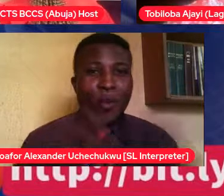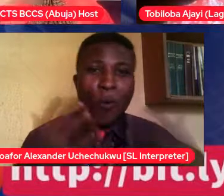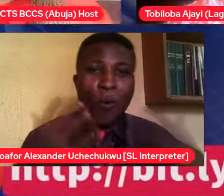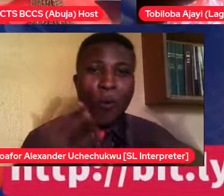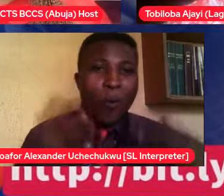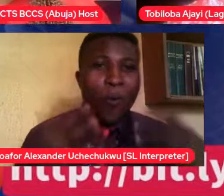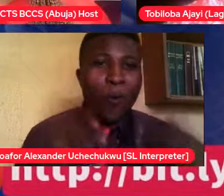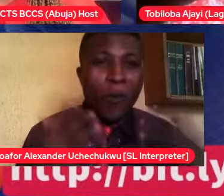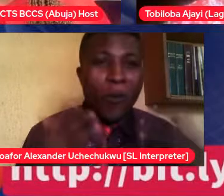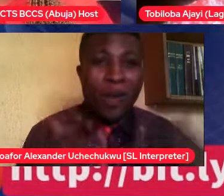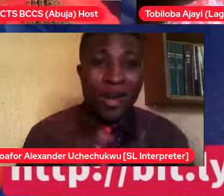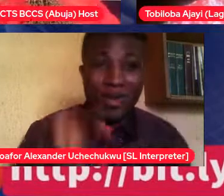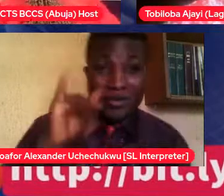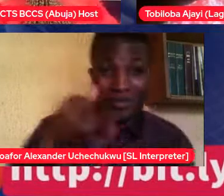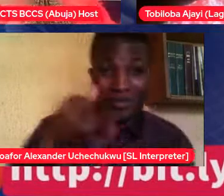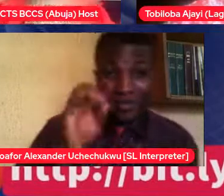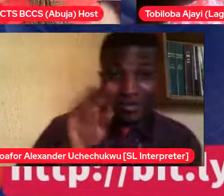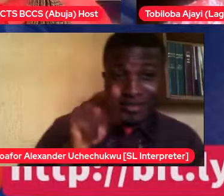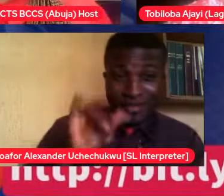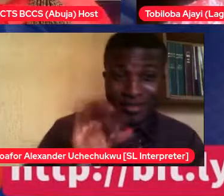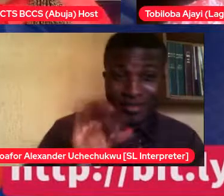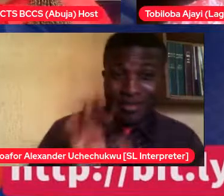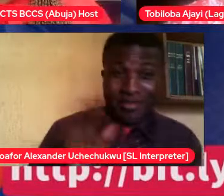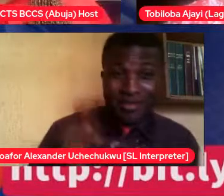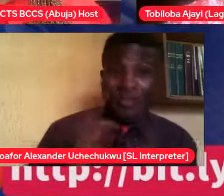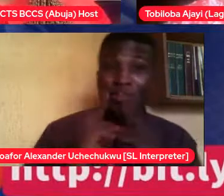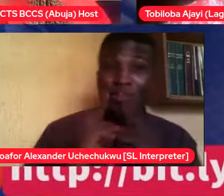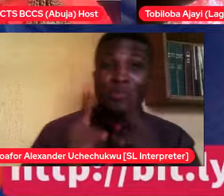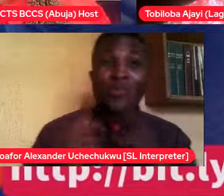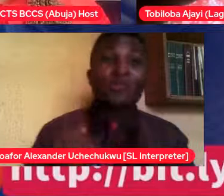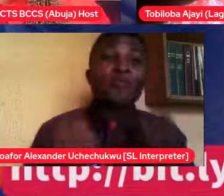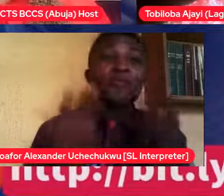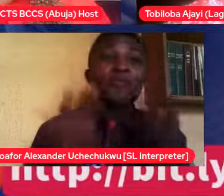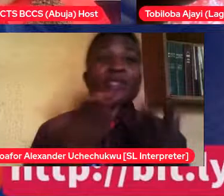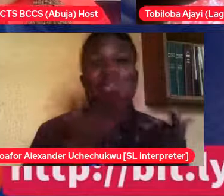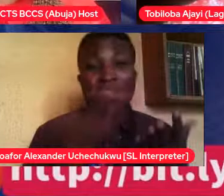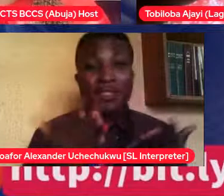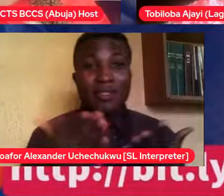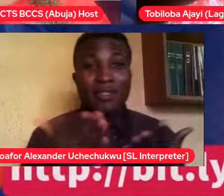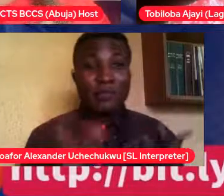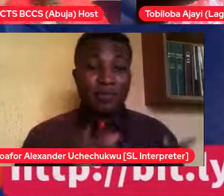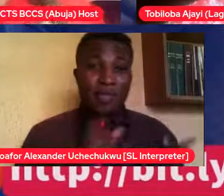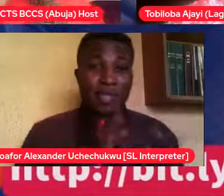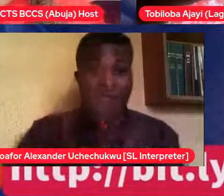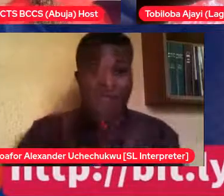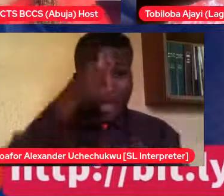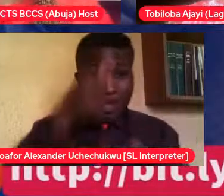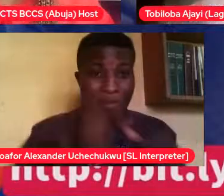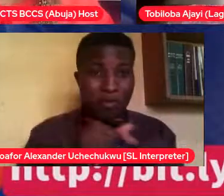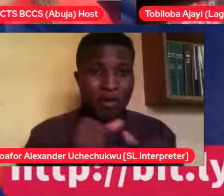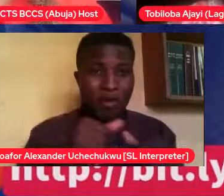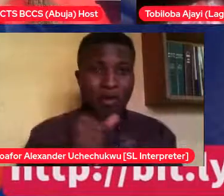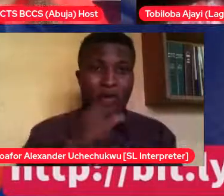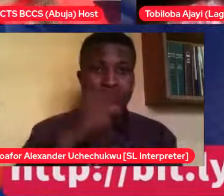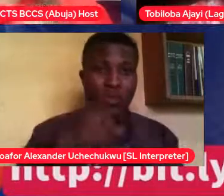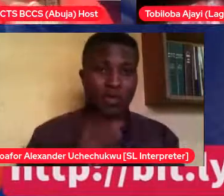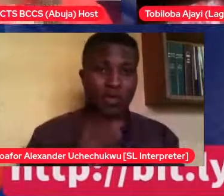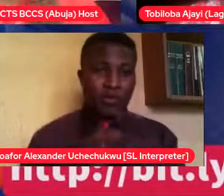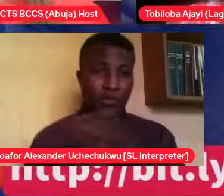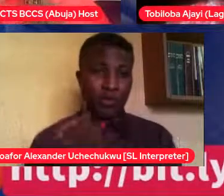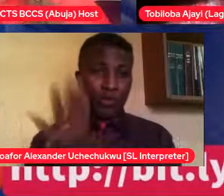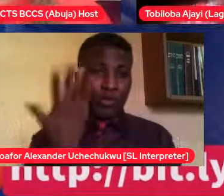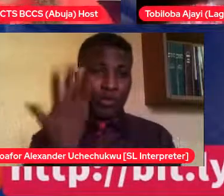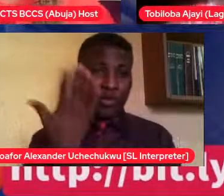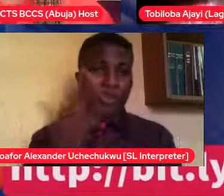things and while she was speaking, you know, I remember growing up as a teenager and there was this song by Oye Kawenu and King Sonadi, wait